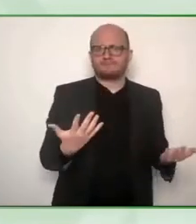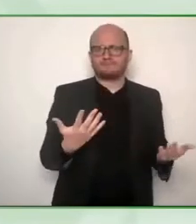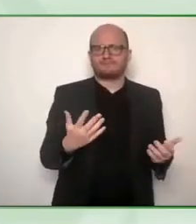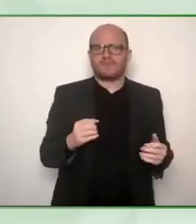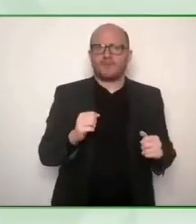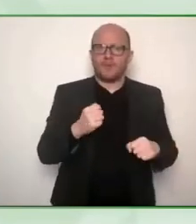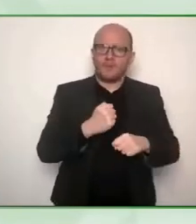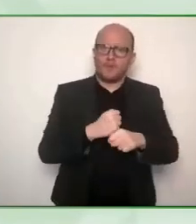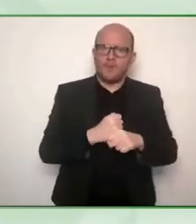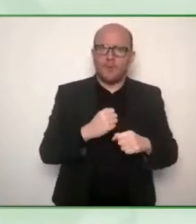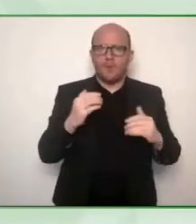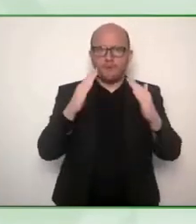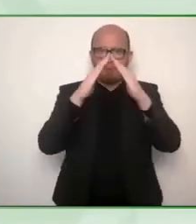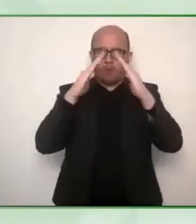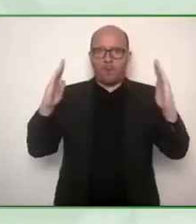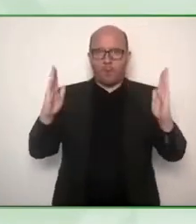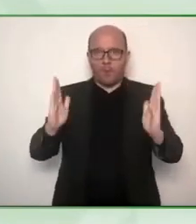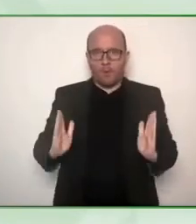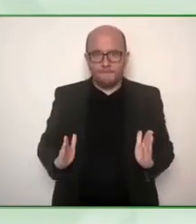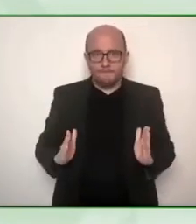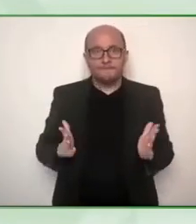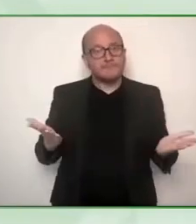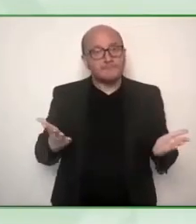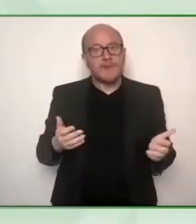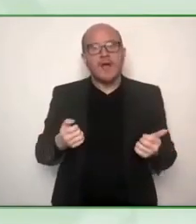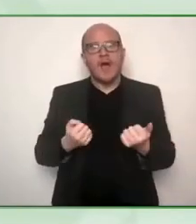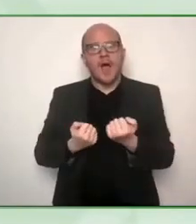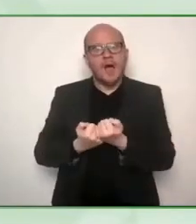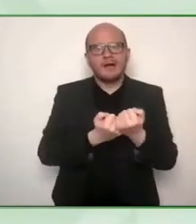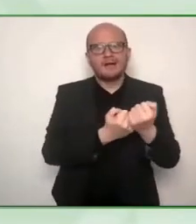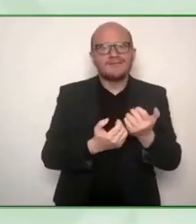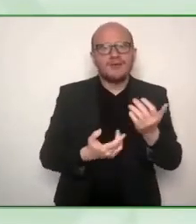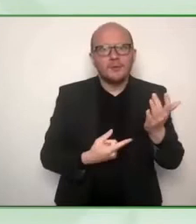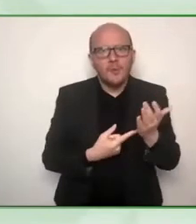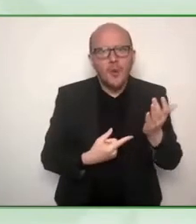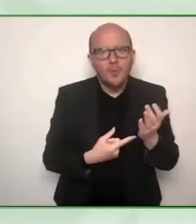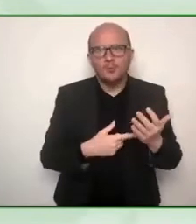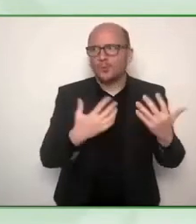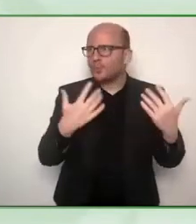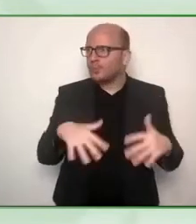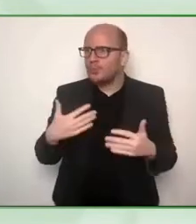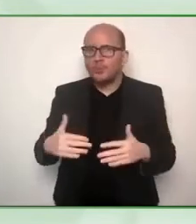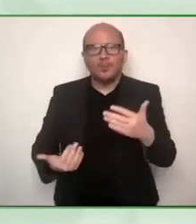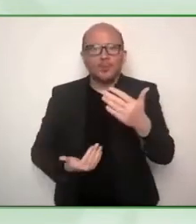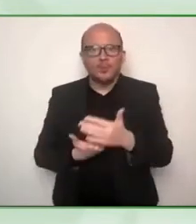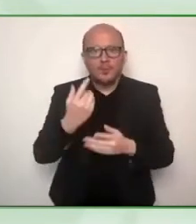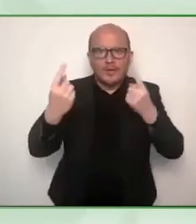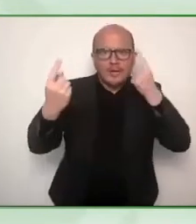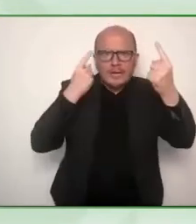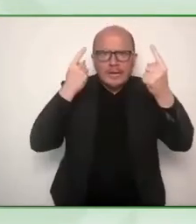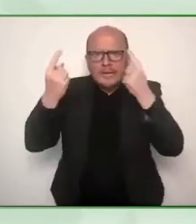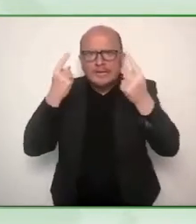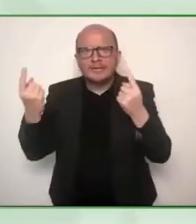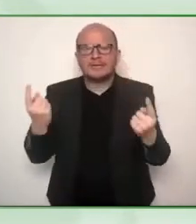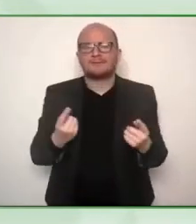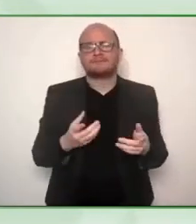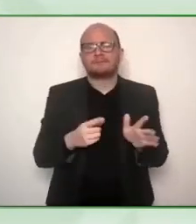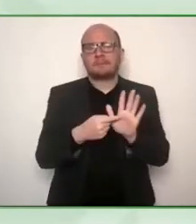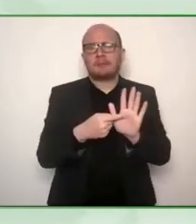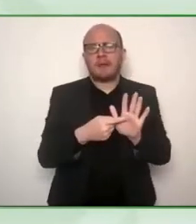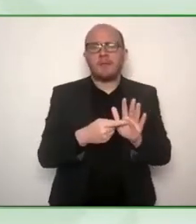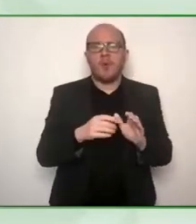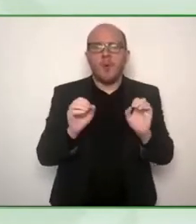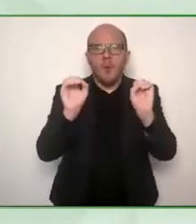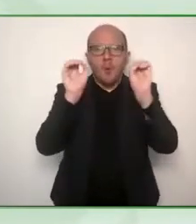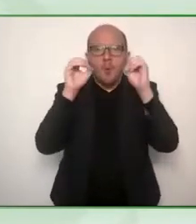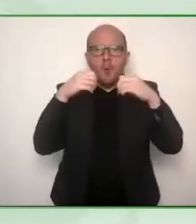speech-to-text and text-to-speech and so many innovations that is paradigm shifting particularly for knowledge workers with disabilities